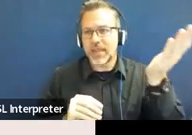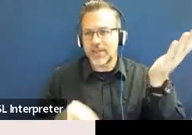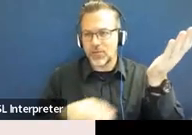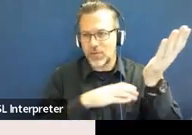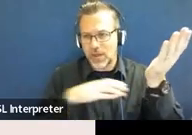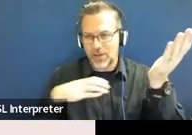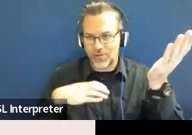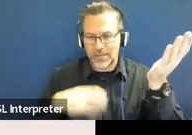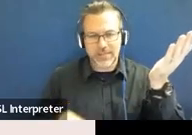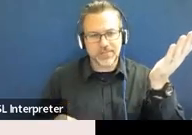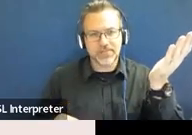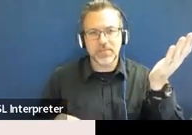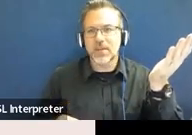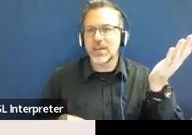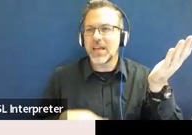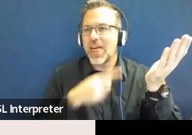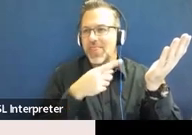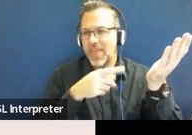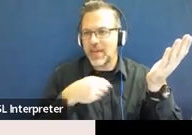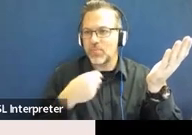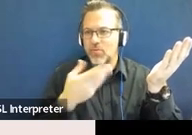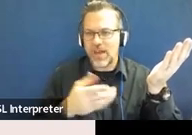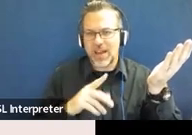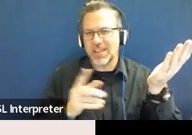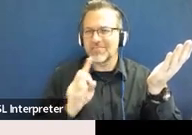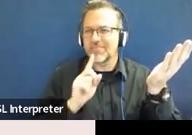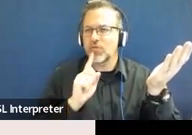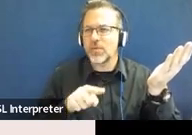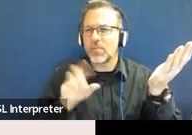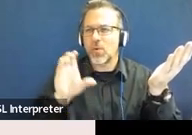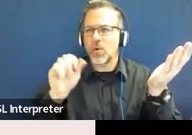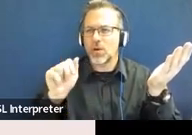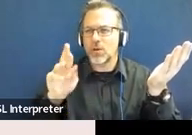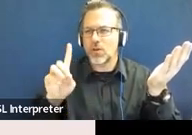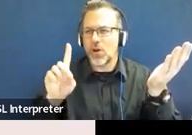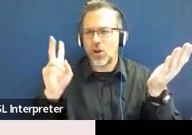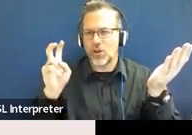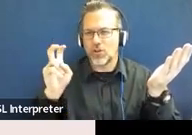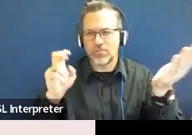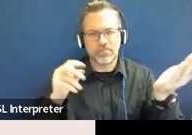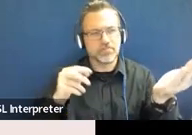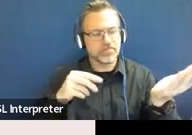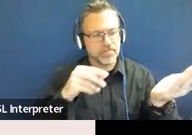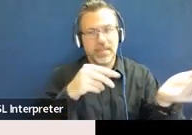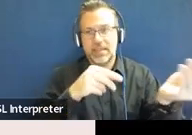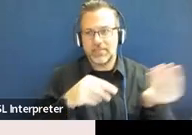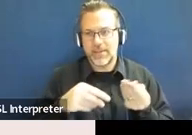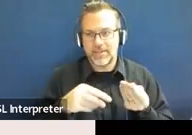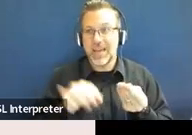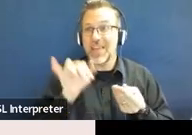speaks to how well the state is doing. And, of course, that data comes directly from each one of you.